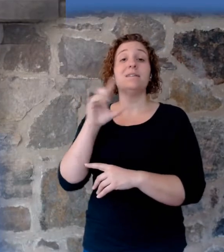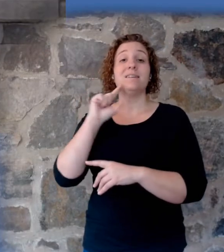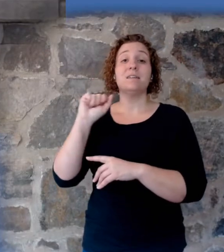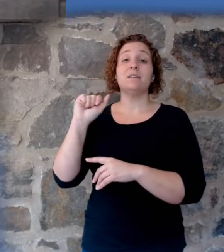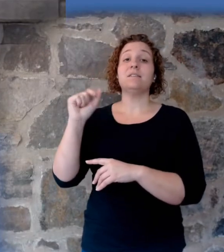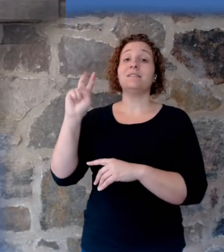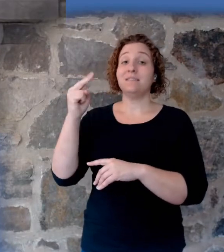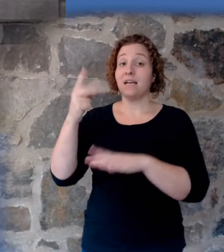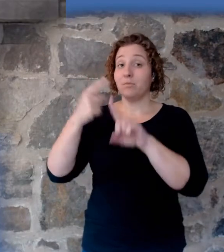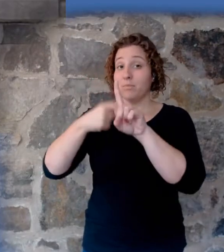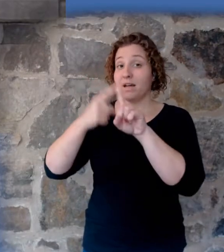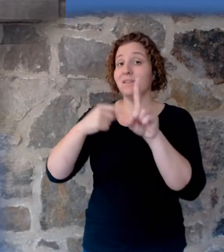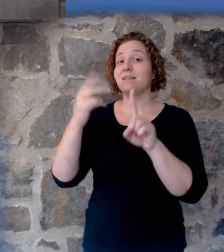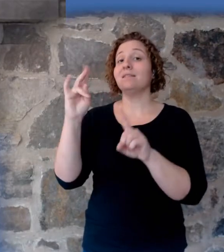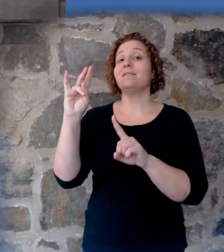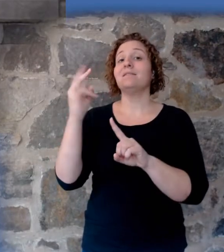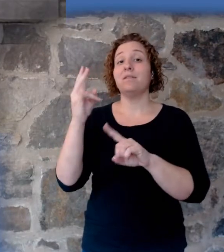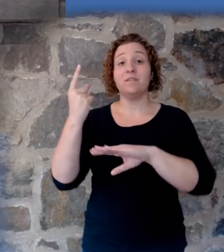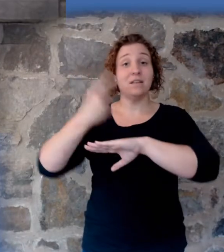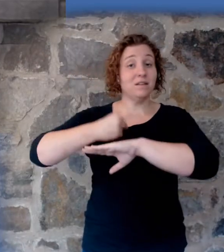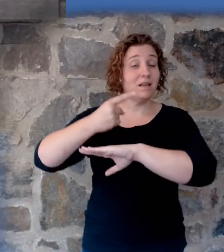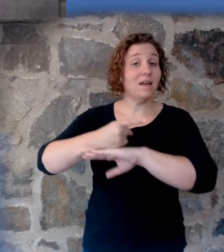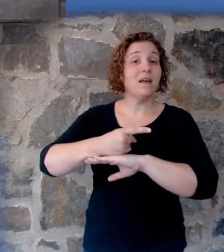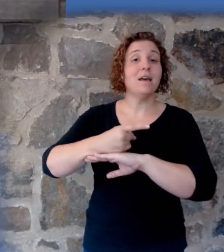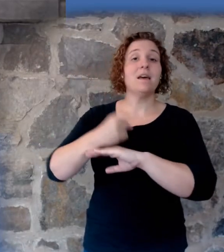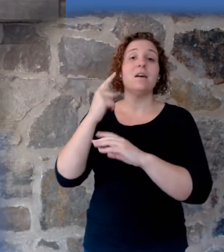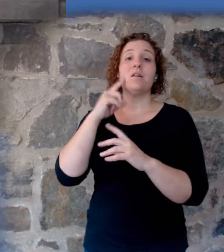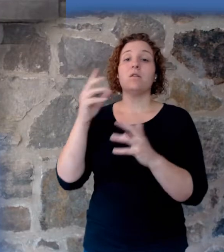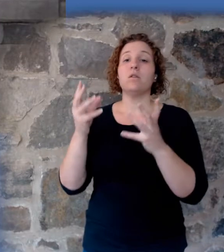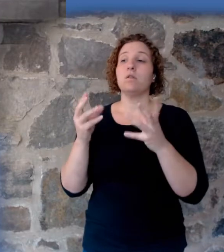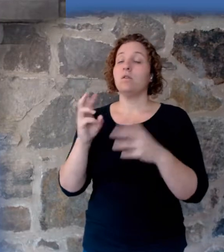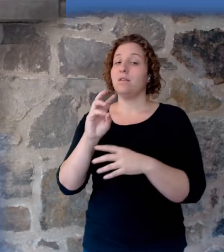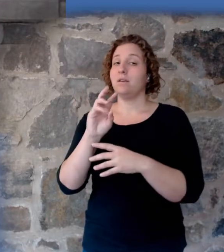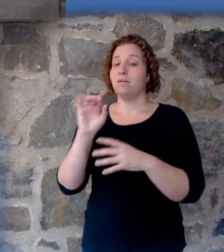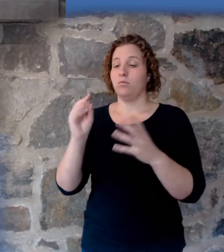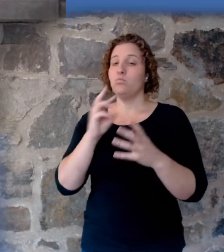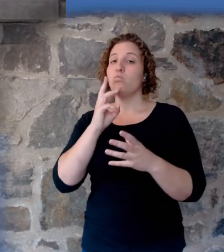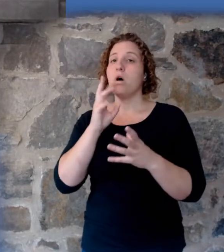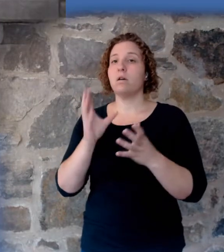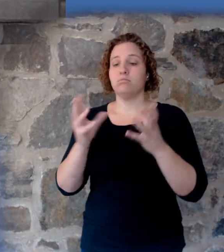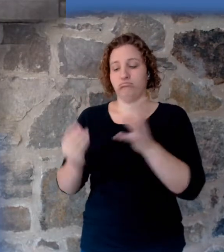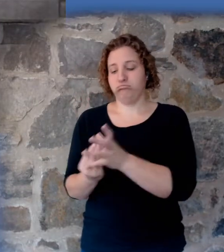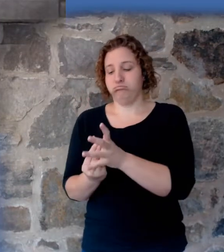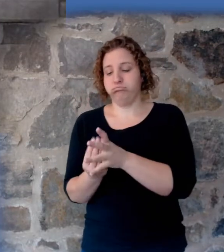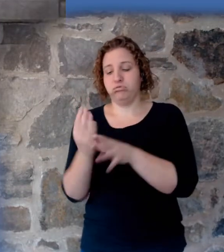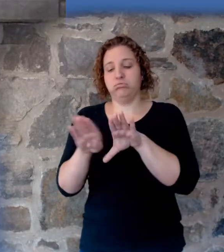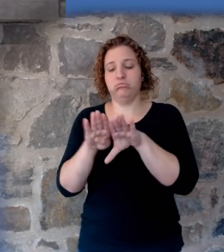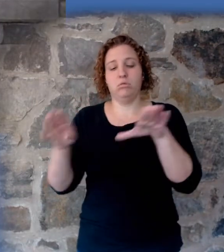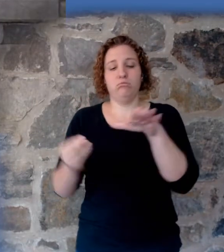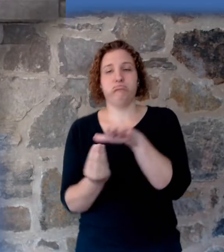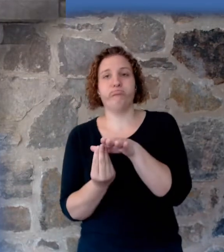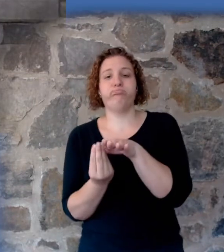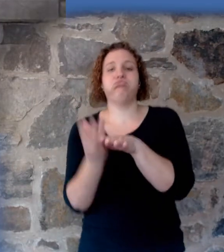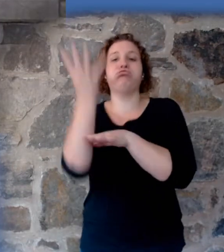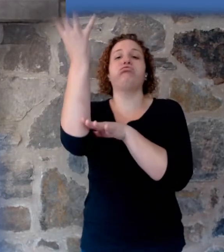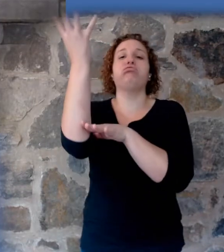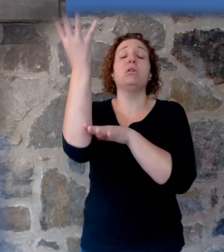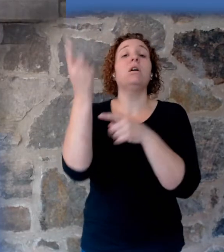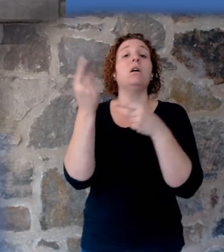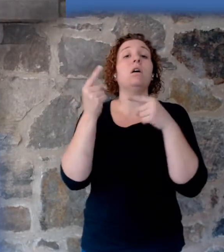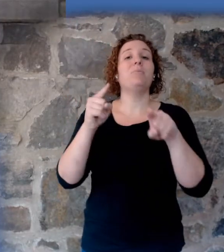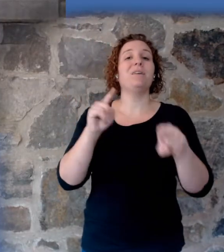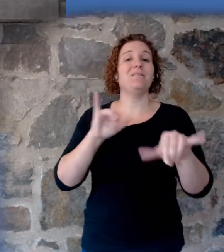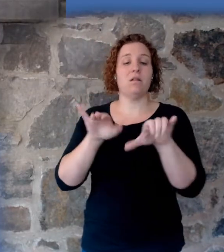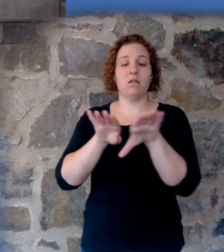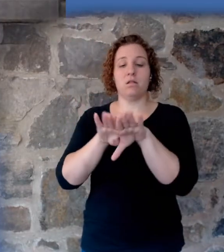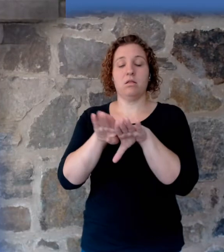were all the fountains of the great deep broken up, a seismic, most likely volcanic event, and the ridges around the ocean parallel the mountain